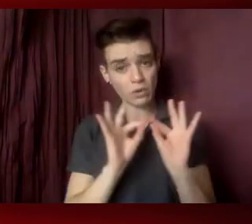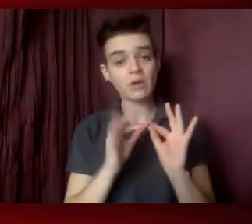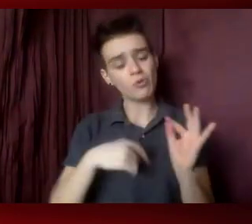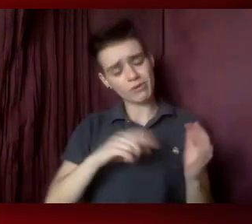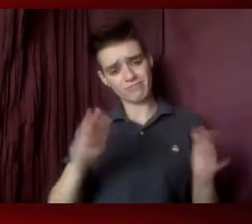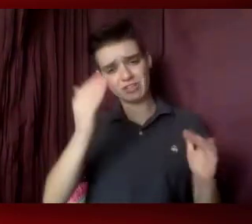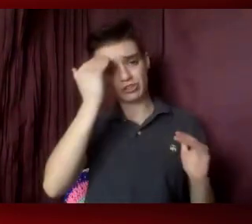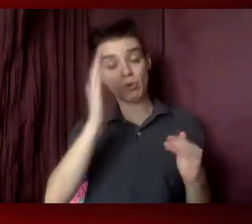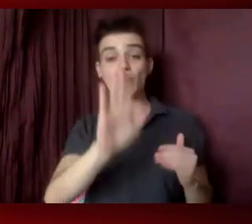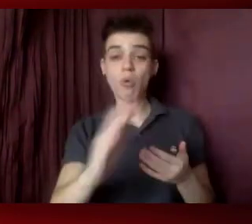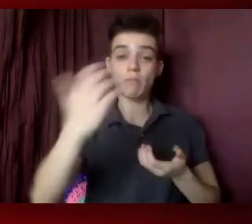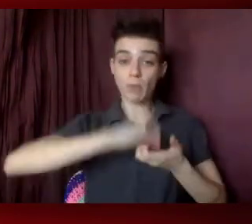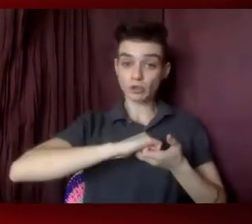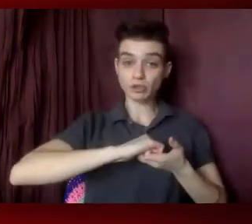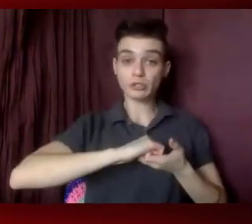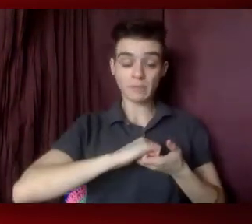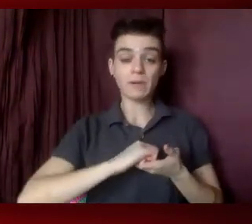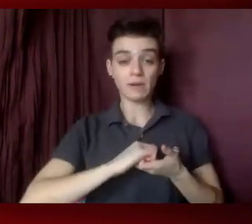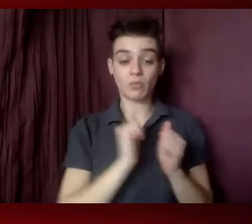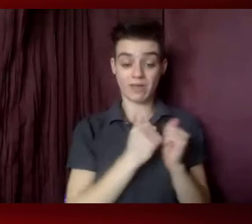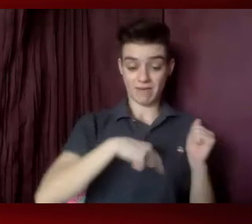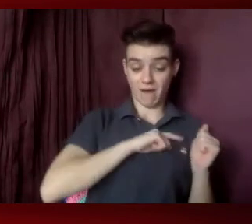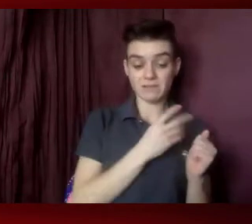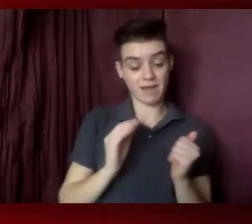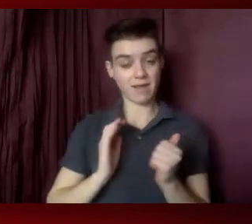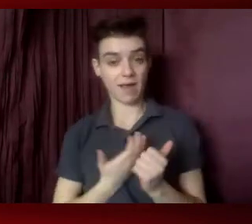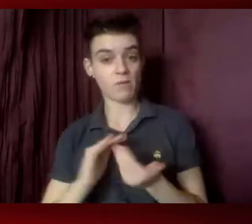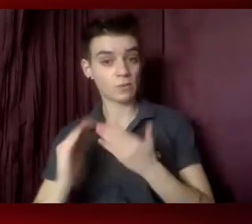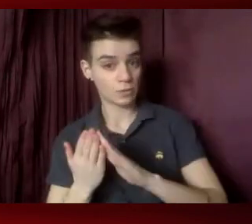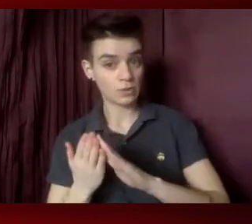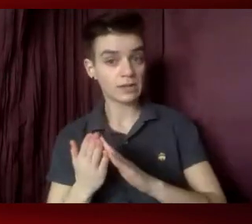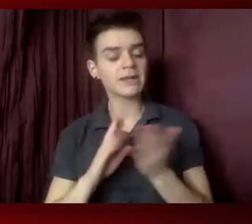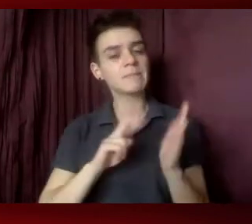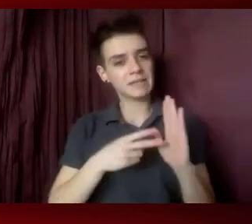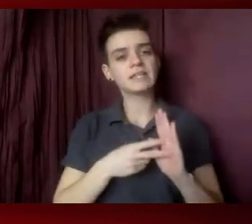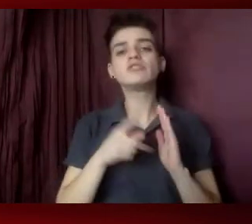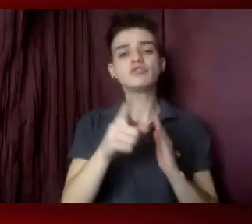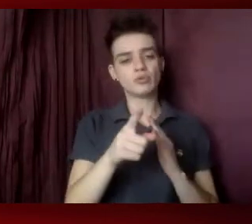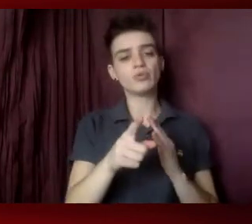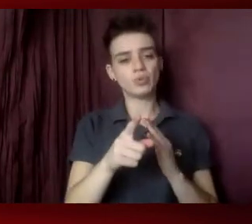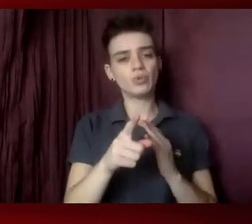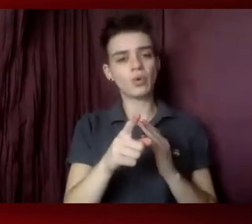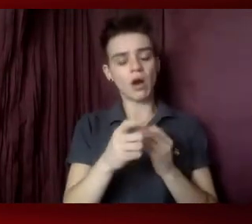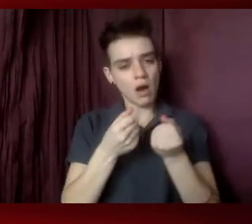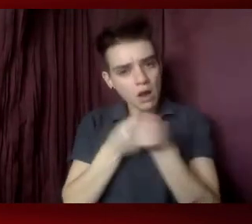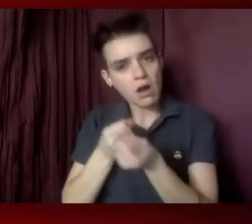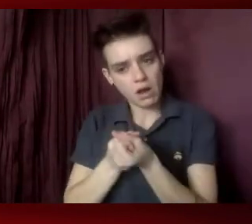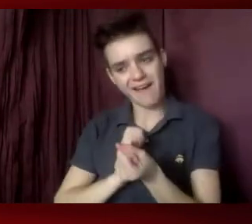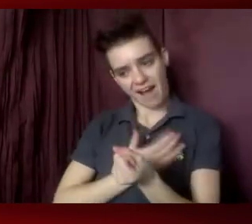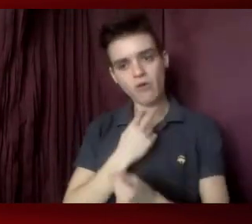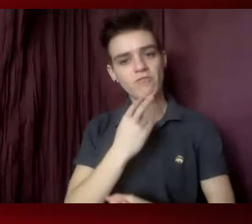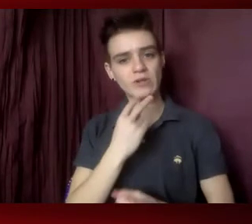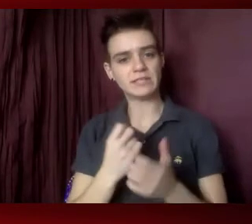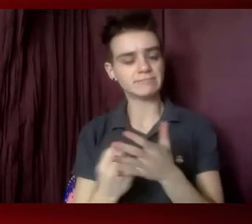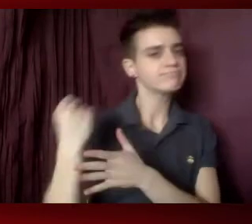your partnership with us and with our community means that you are keeping our voices foremost as you